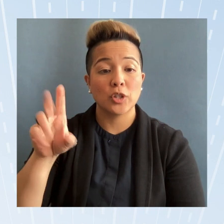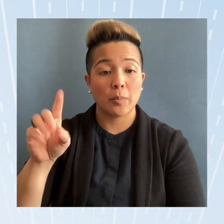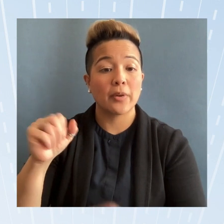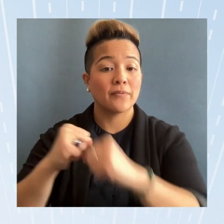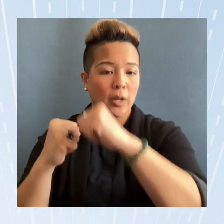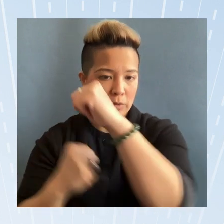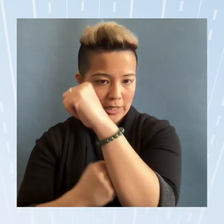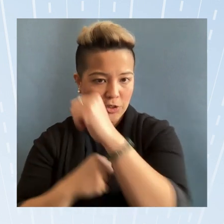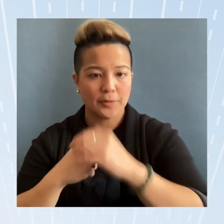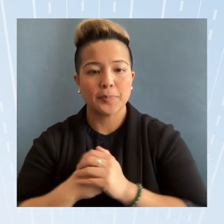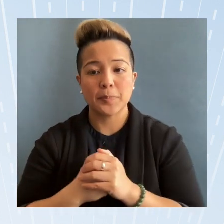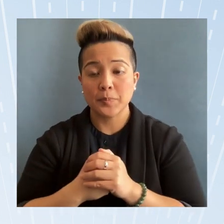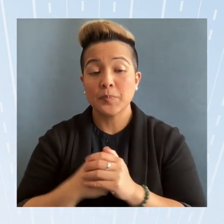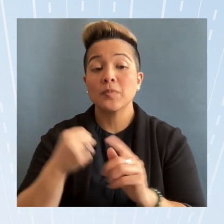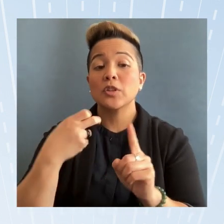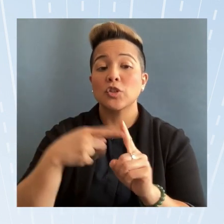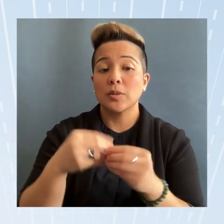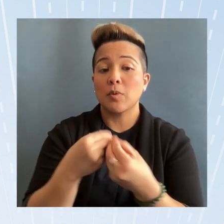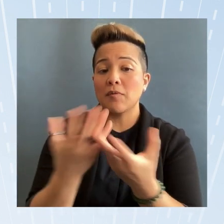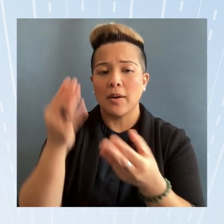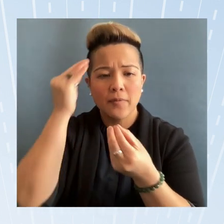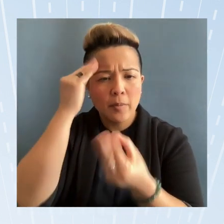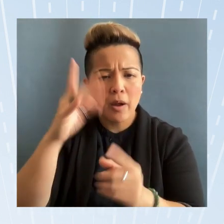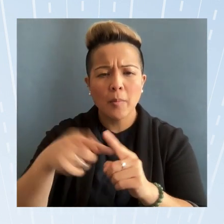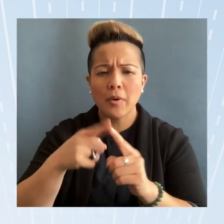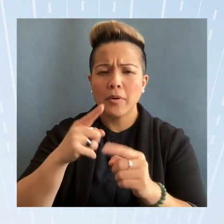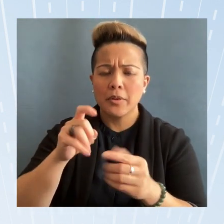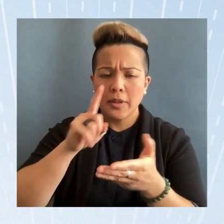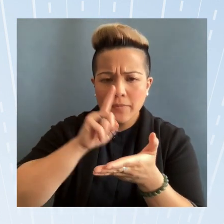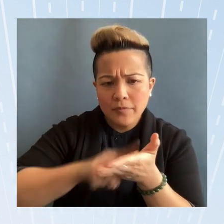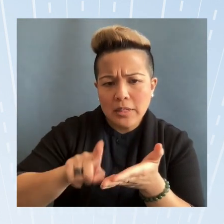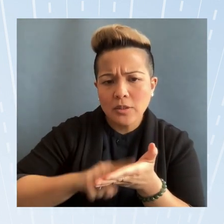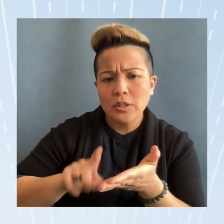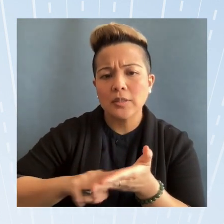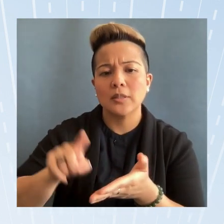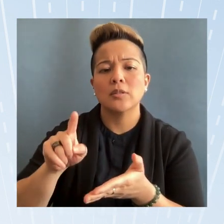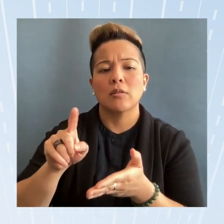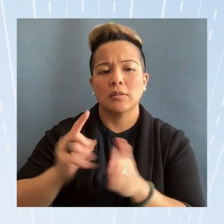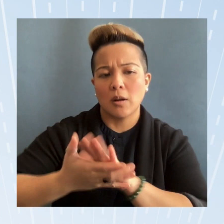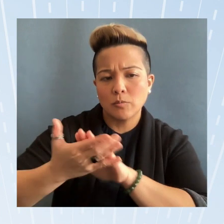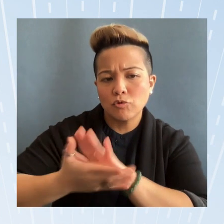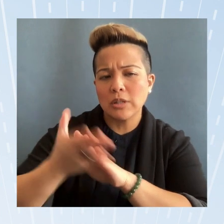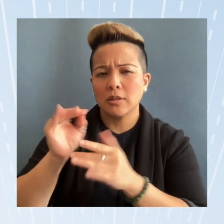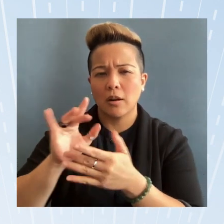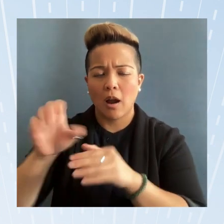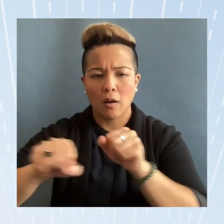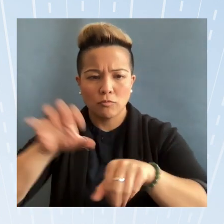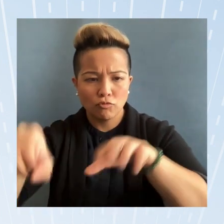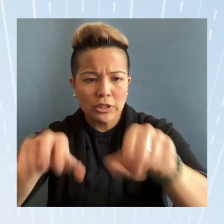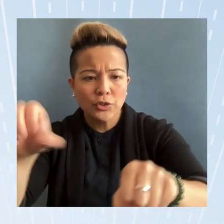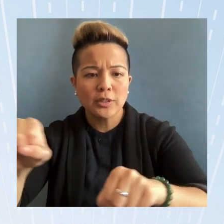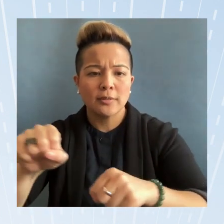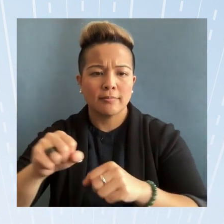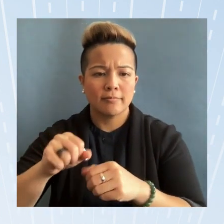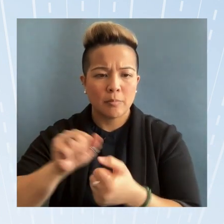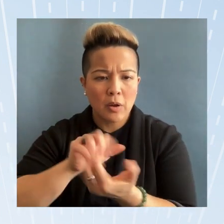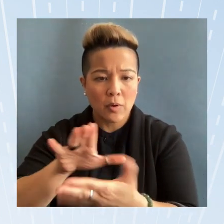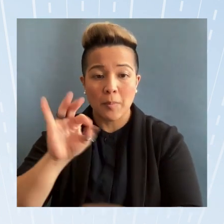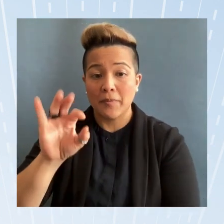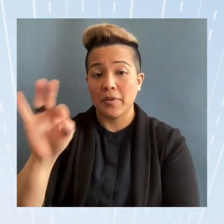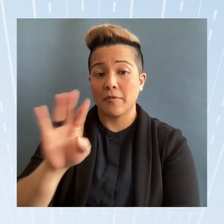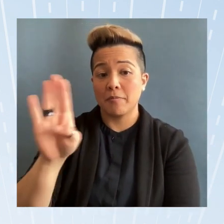she provided information about the investigator investigatory operations and outreach mechanisms of the FBI